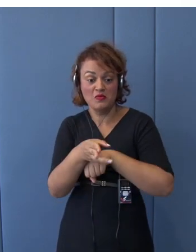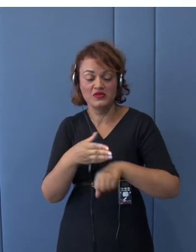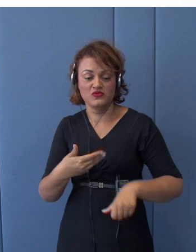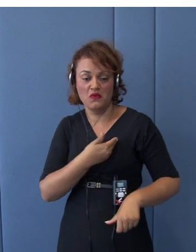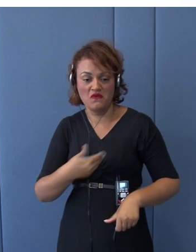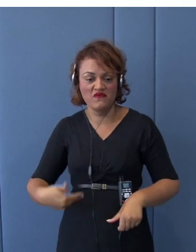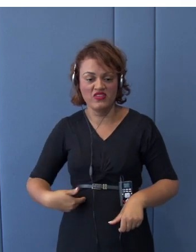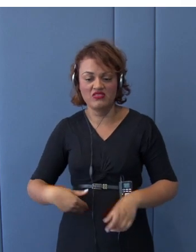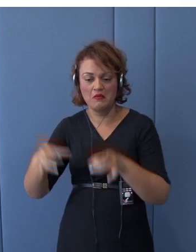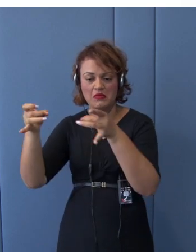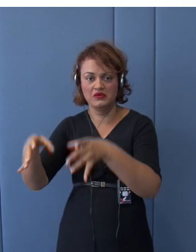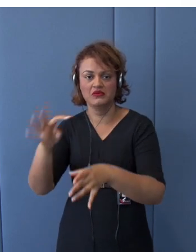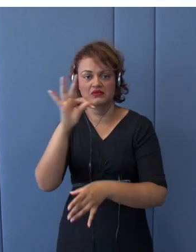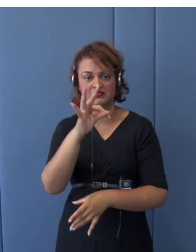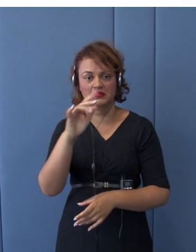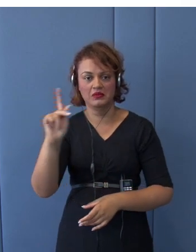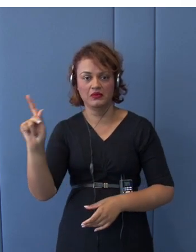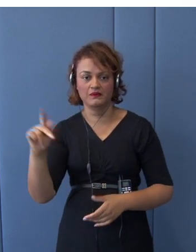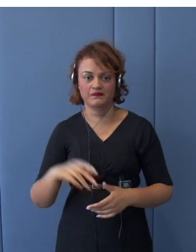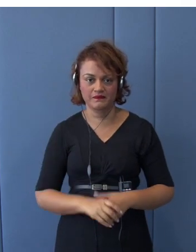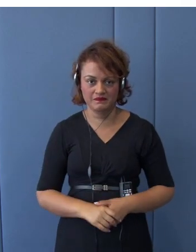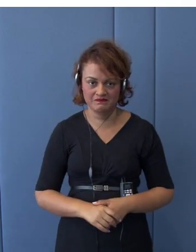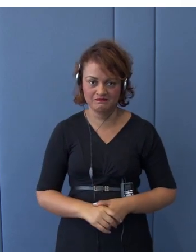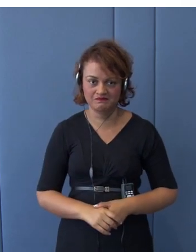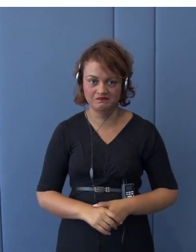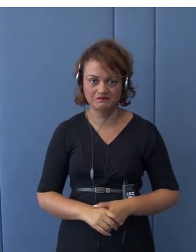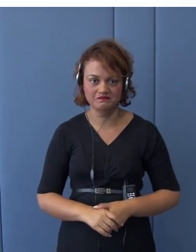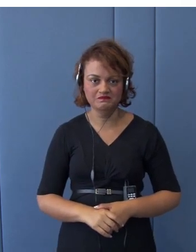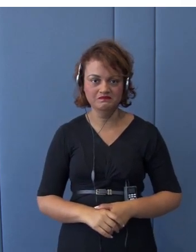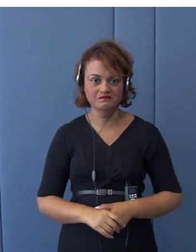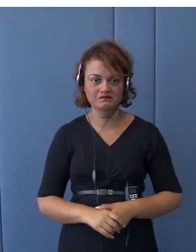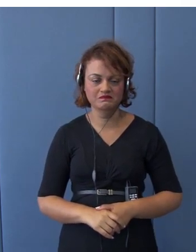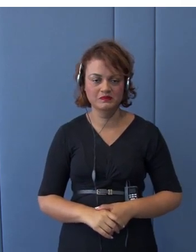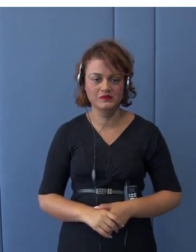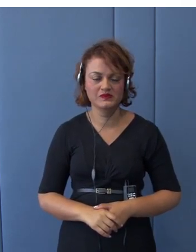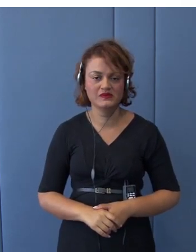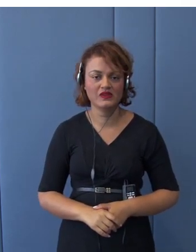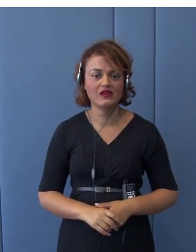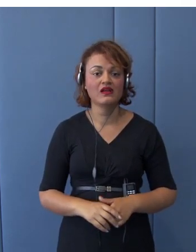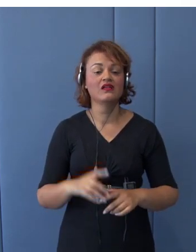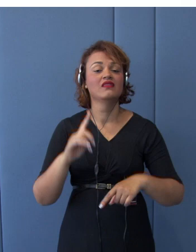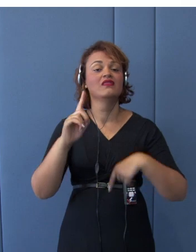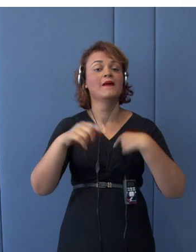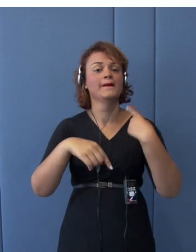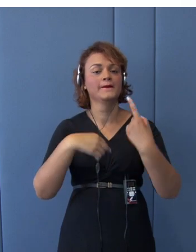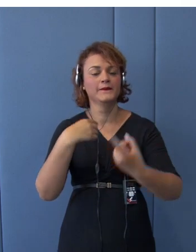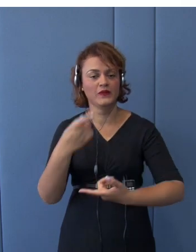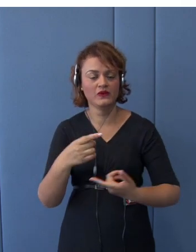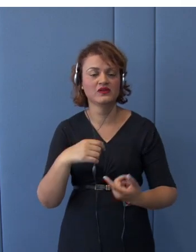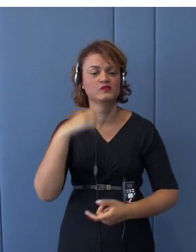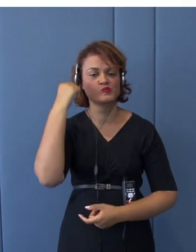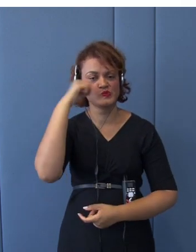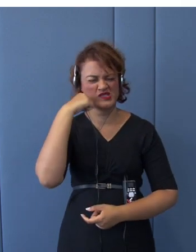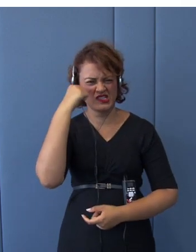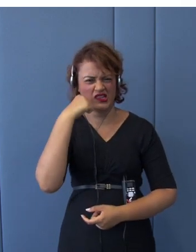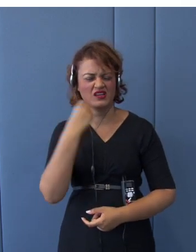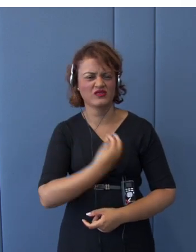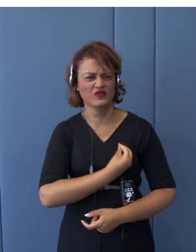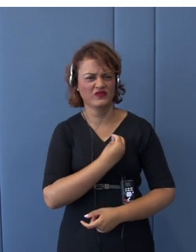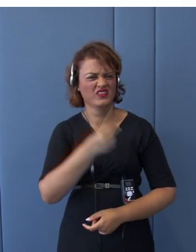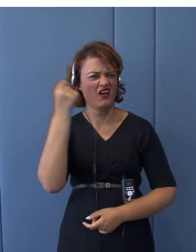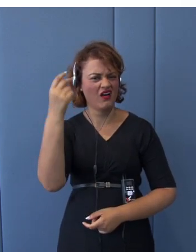to that, for instance, late veteran U.S. senator John McCain said it was a serious mistake.